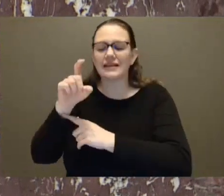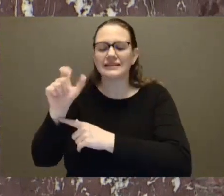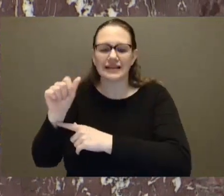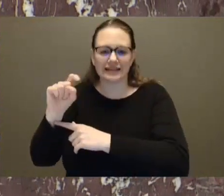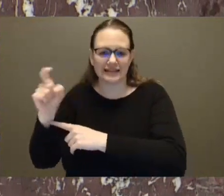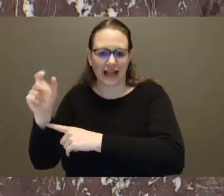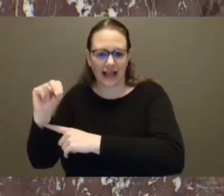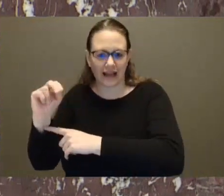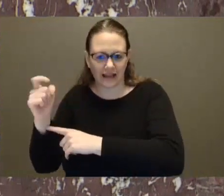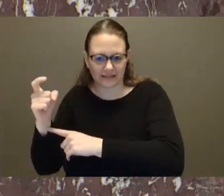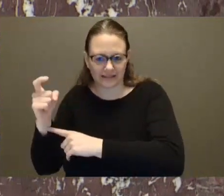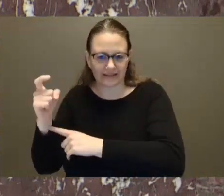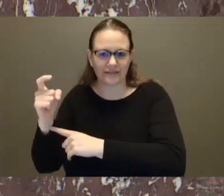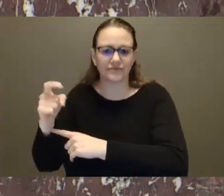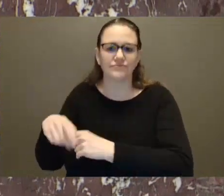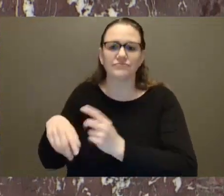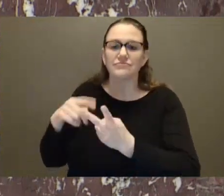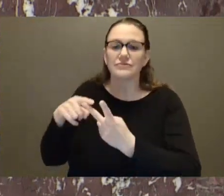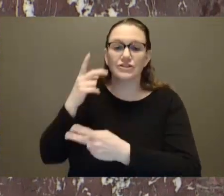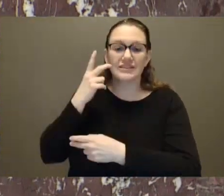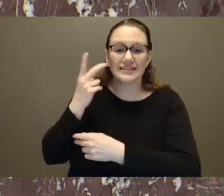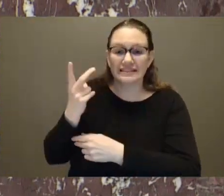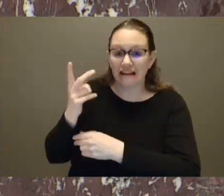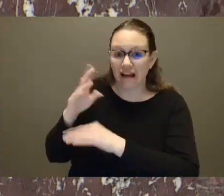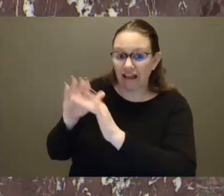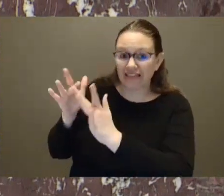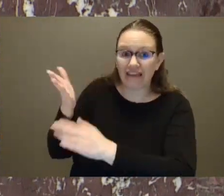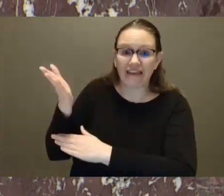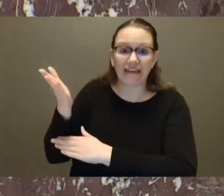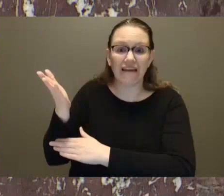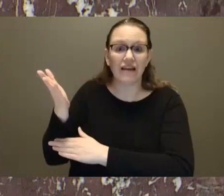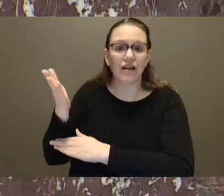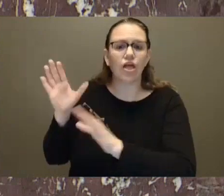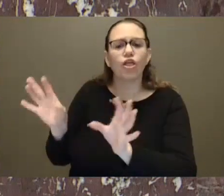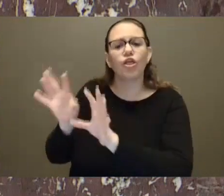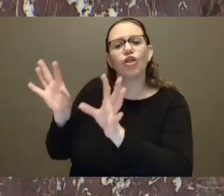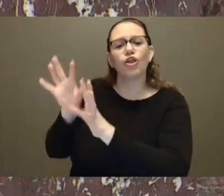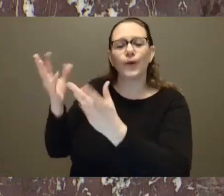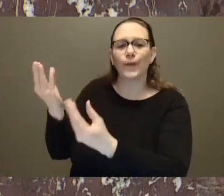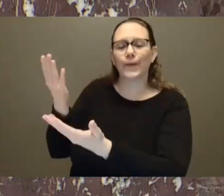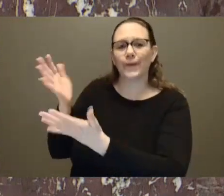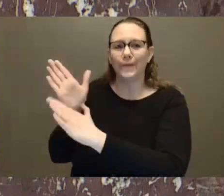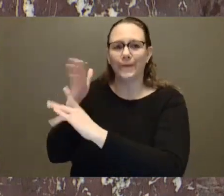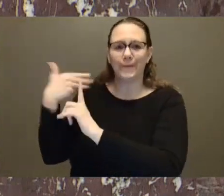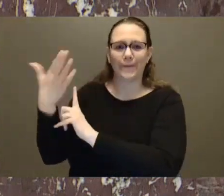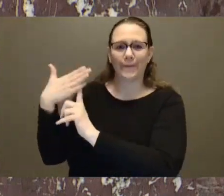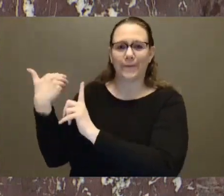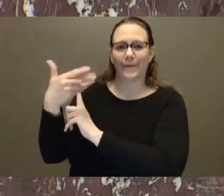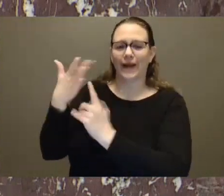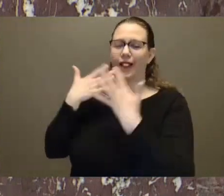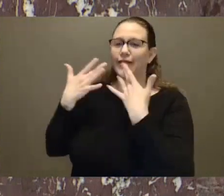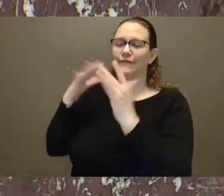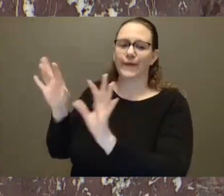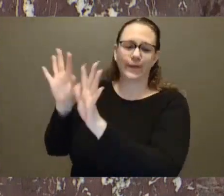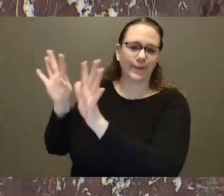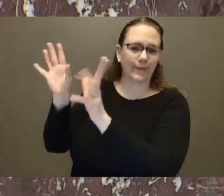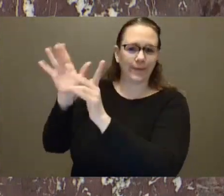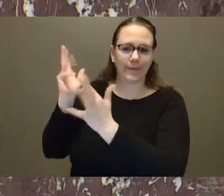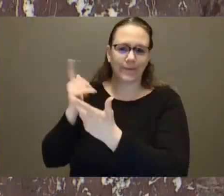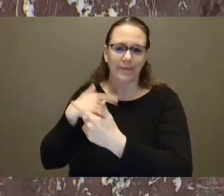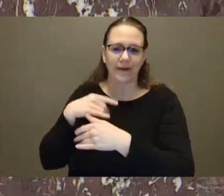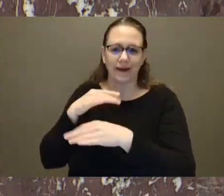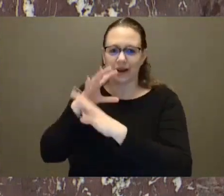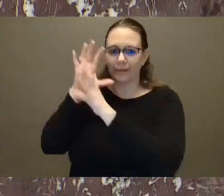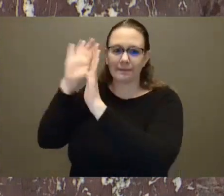enticing descriptions. And shockingly, illicit cocaine is marketed as, and I quote, safe supply. The